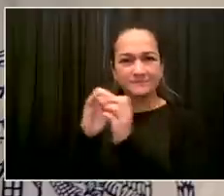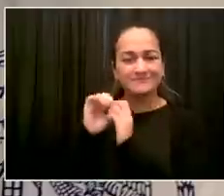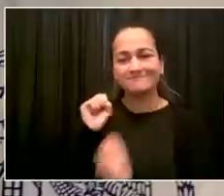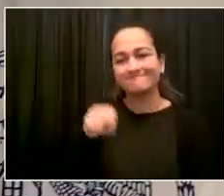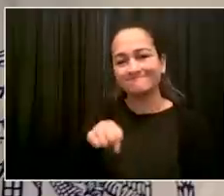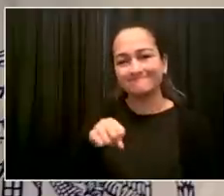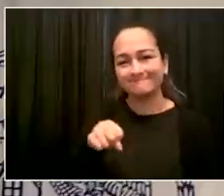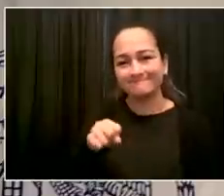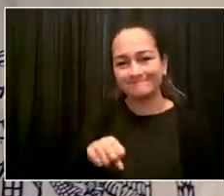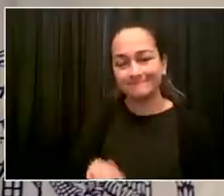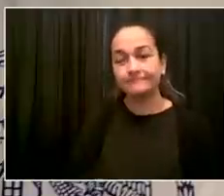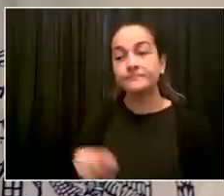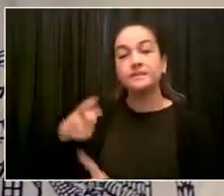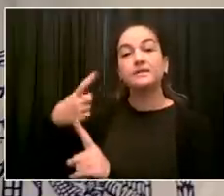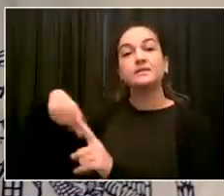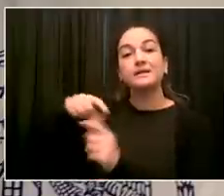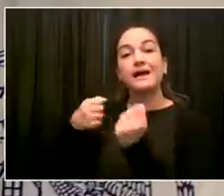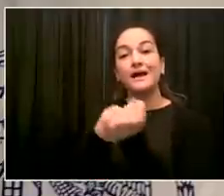attorneys.